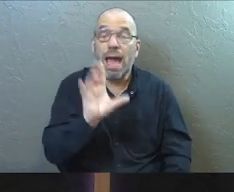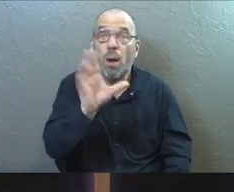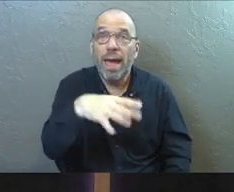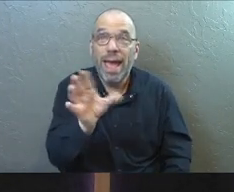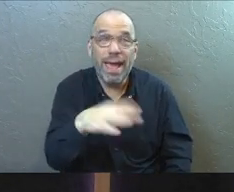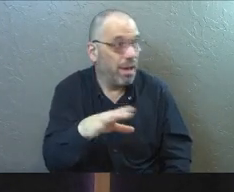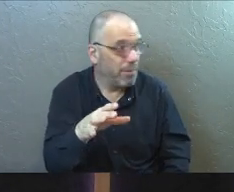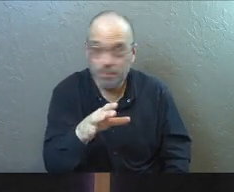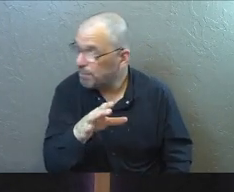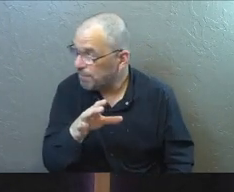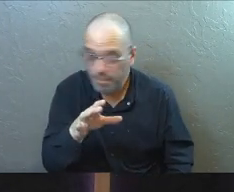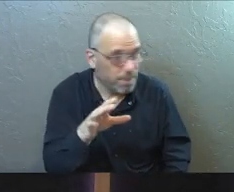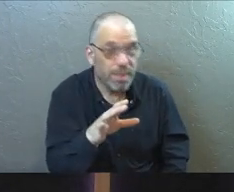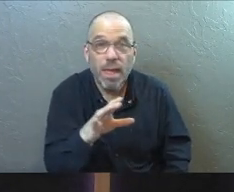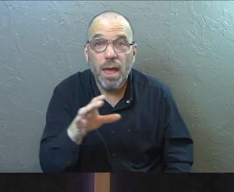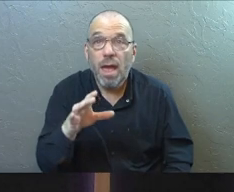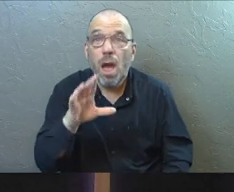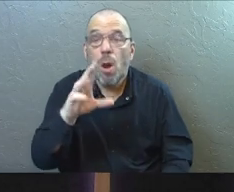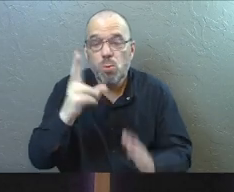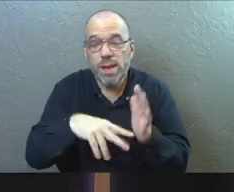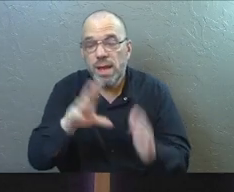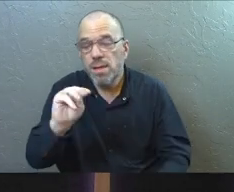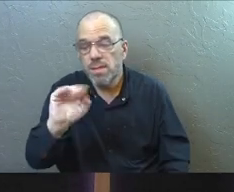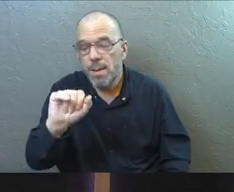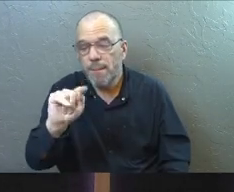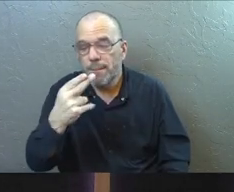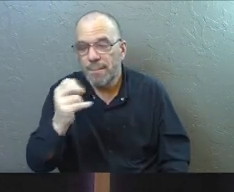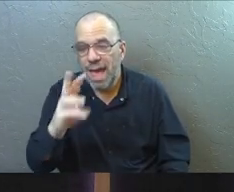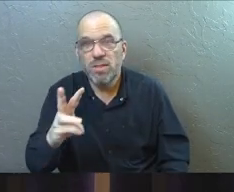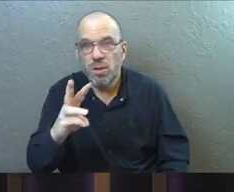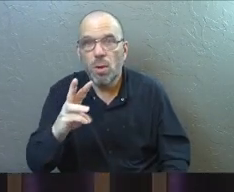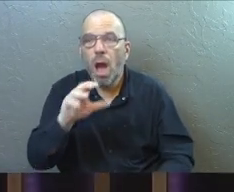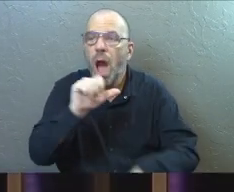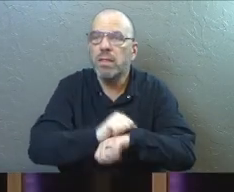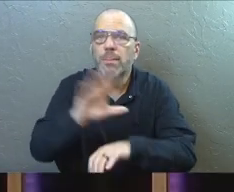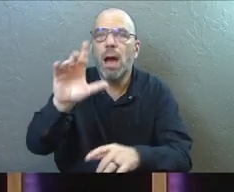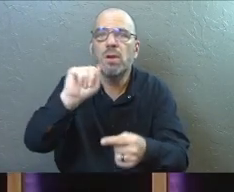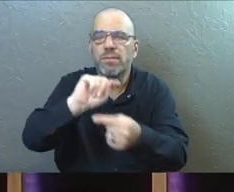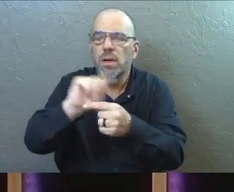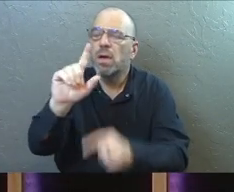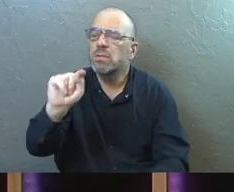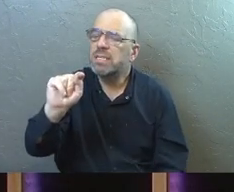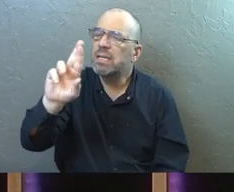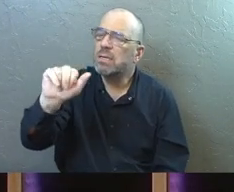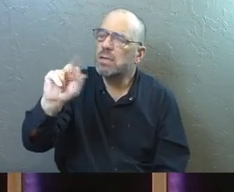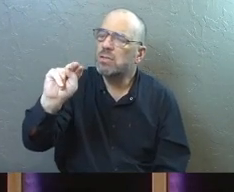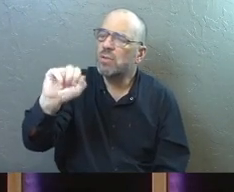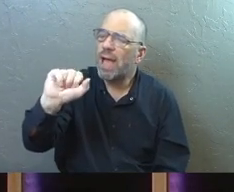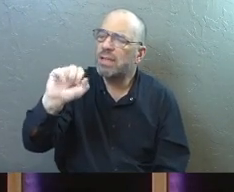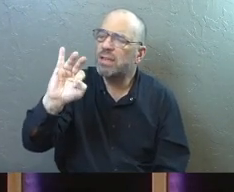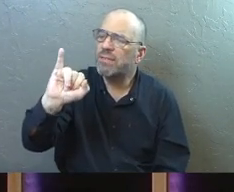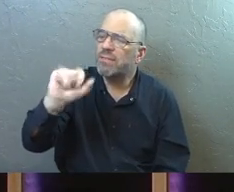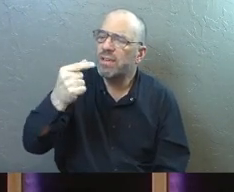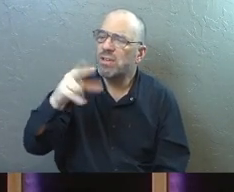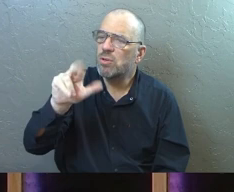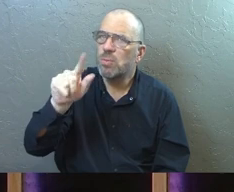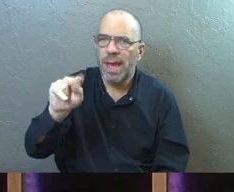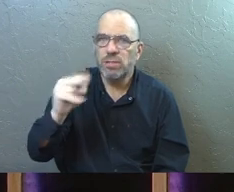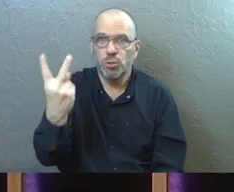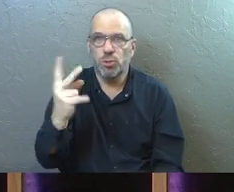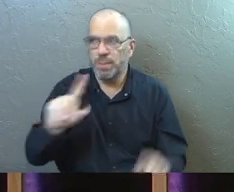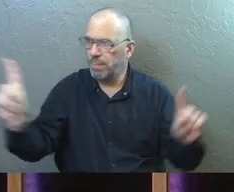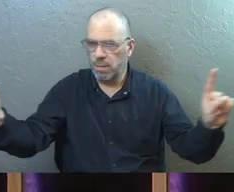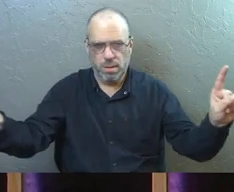blow your mind is if you look in the book of Matthew, when Jesus goes on the Mount of Transfiguration, and two people from the Old Testament arrive